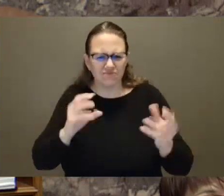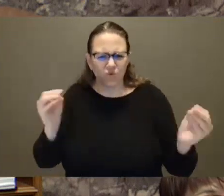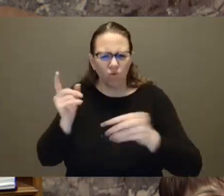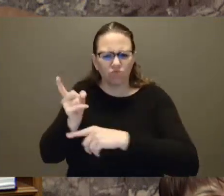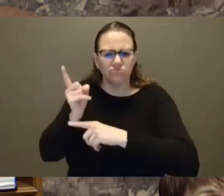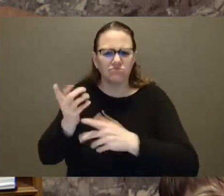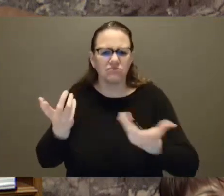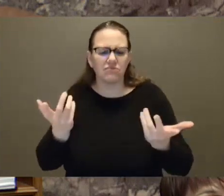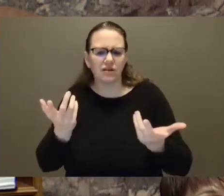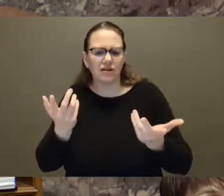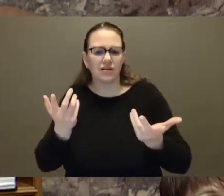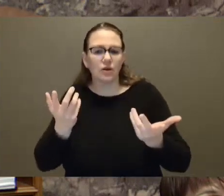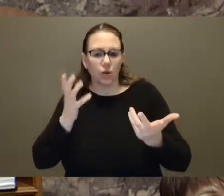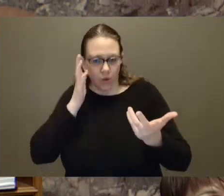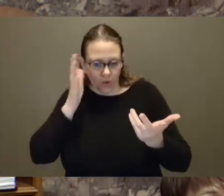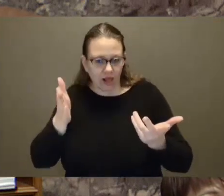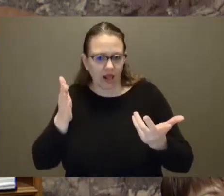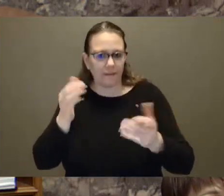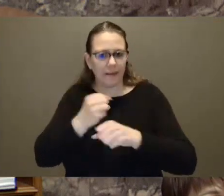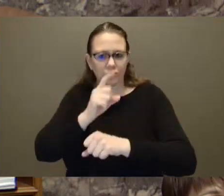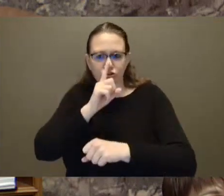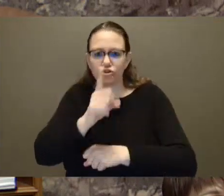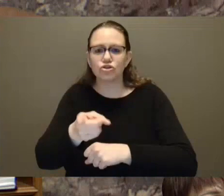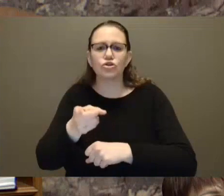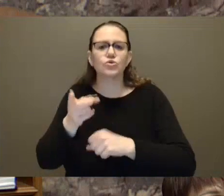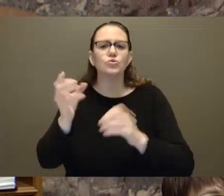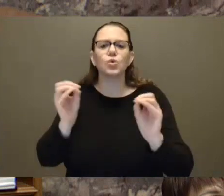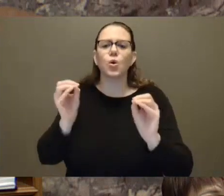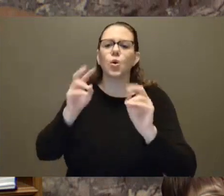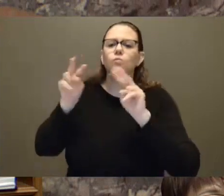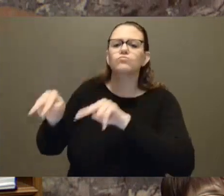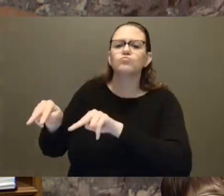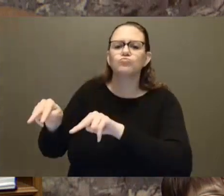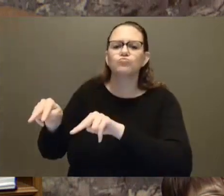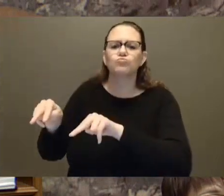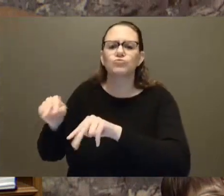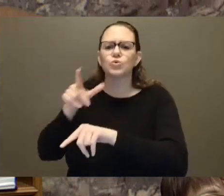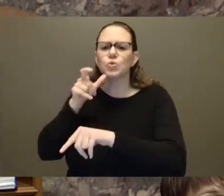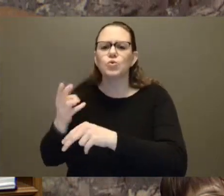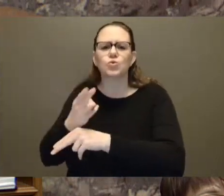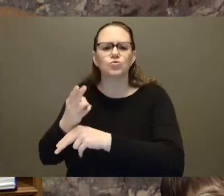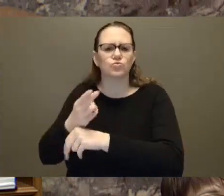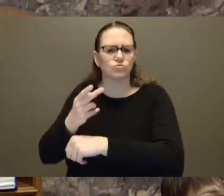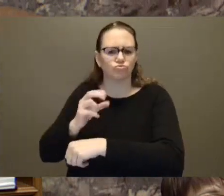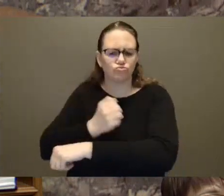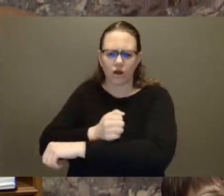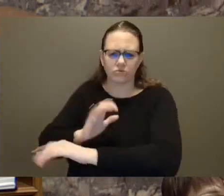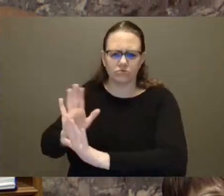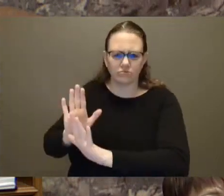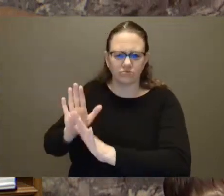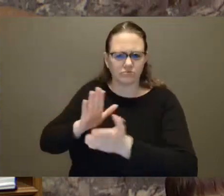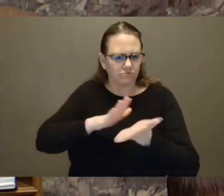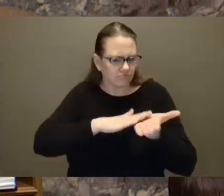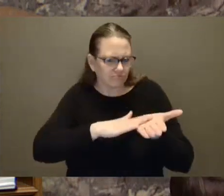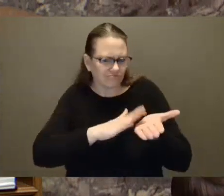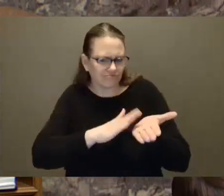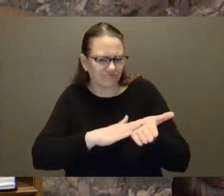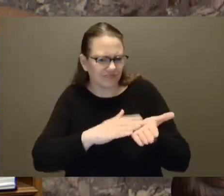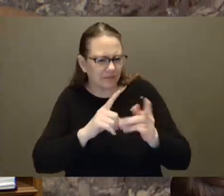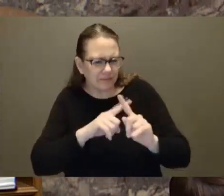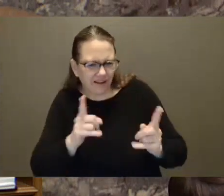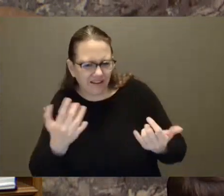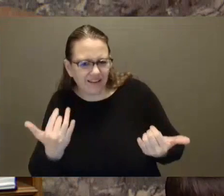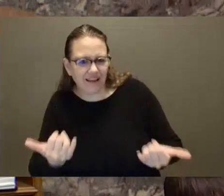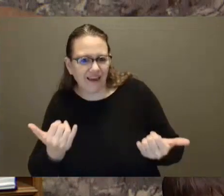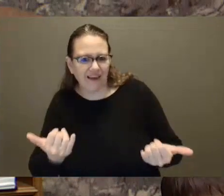Premier. Mission accomplished. So, my question is, with such deadly products targeted at youth and normalized